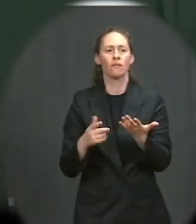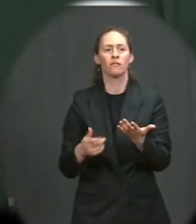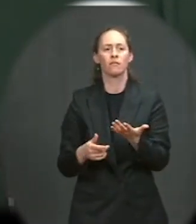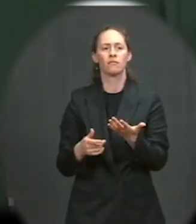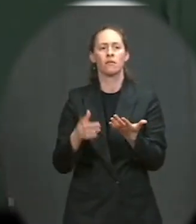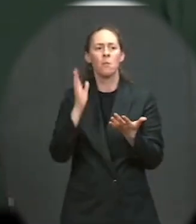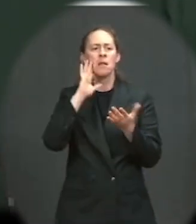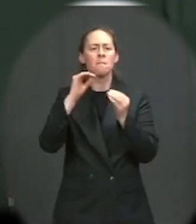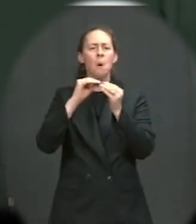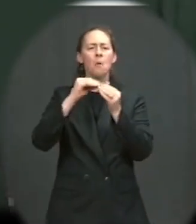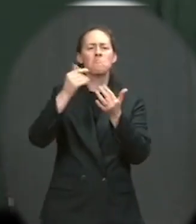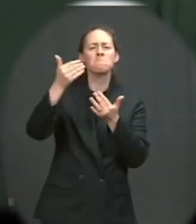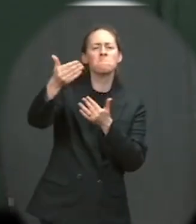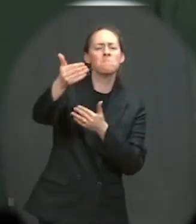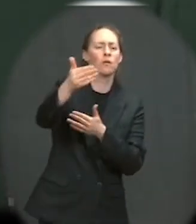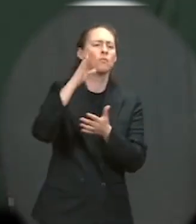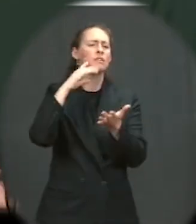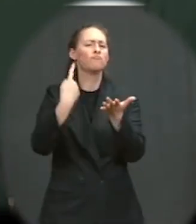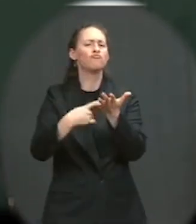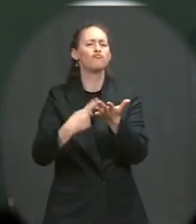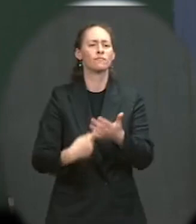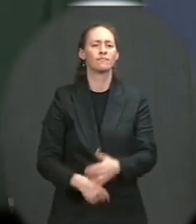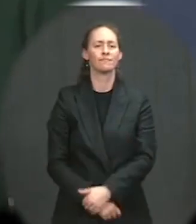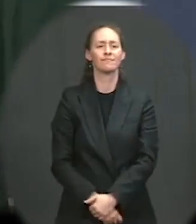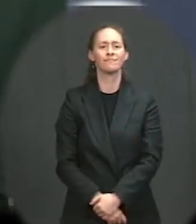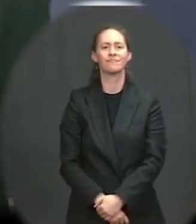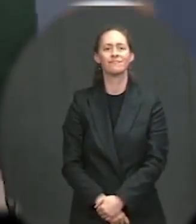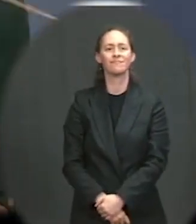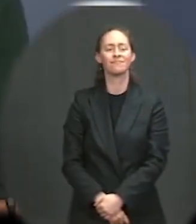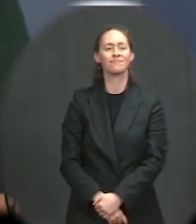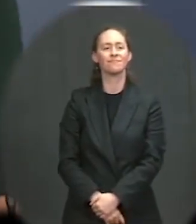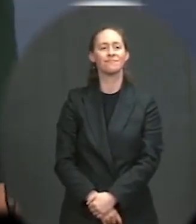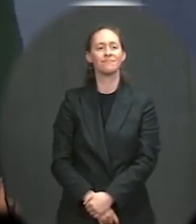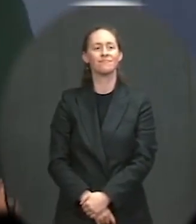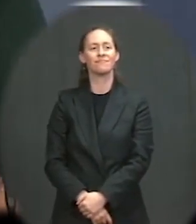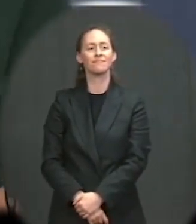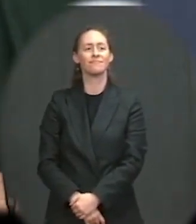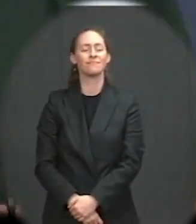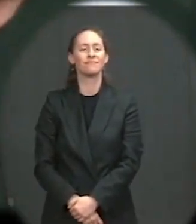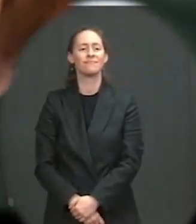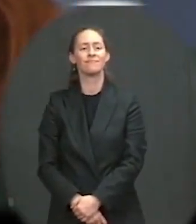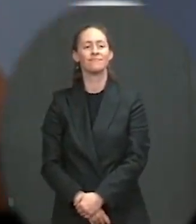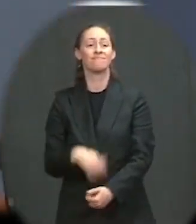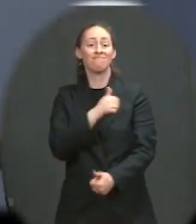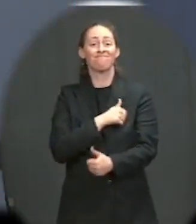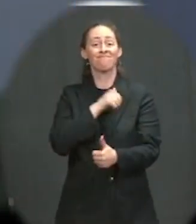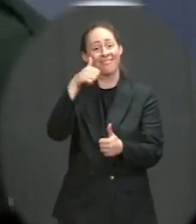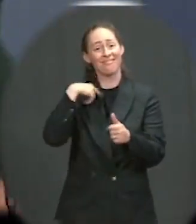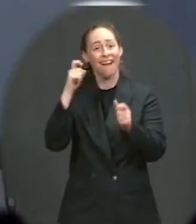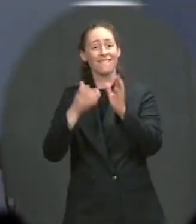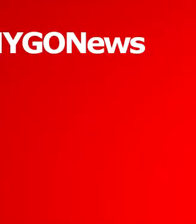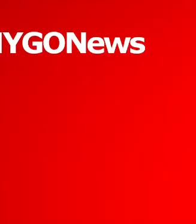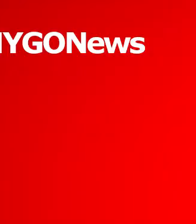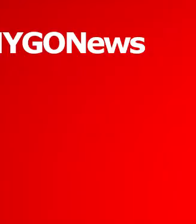coming days. Oh, okay, great. We have to gather for the event. Thanks, everyone, so much. Have a great day. See you tomorrow.